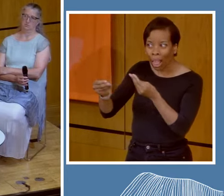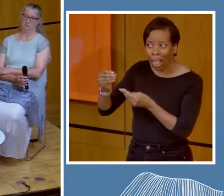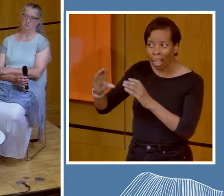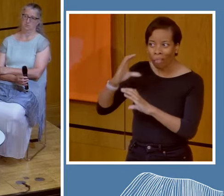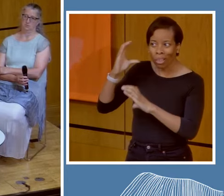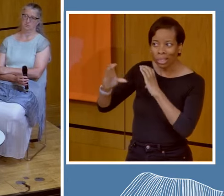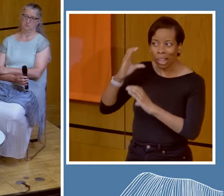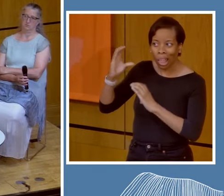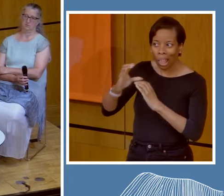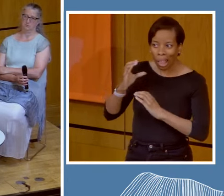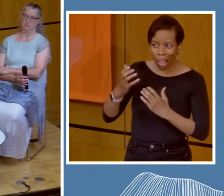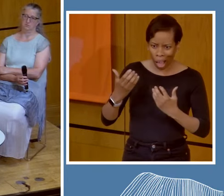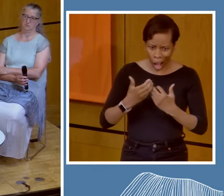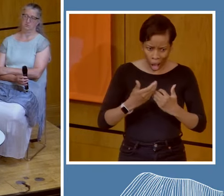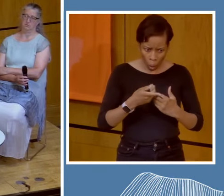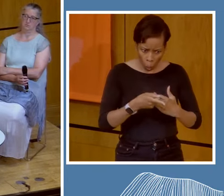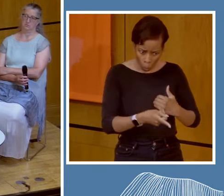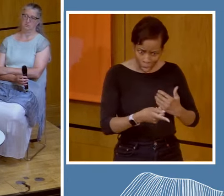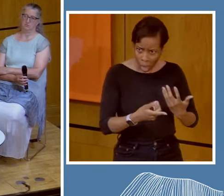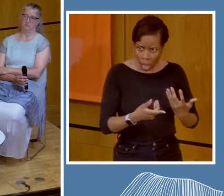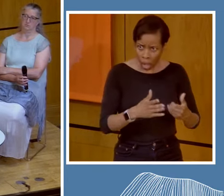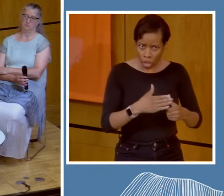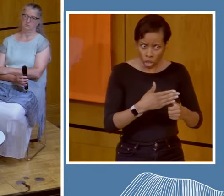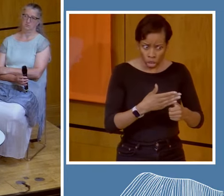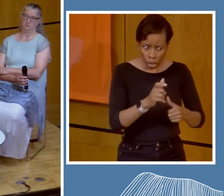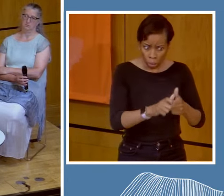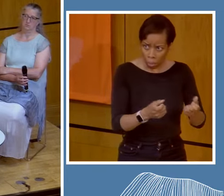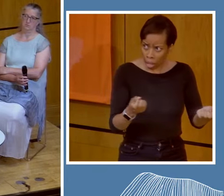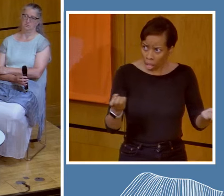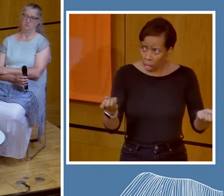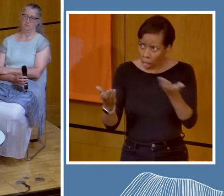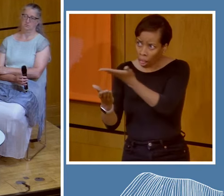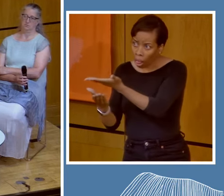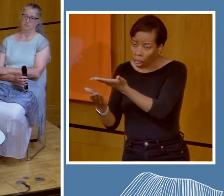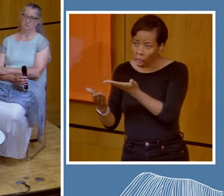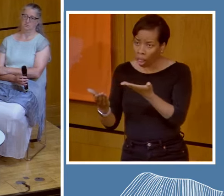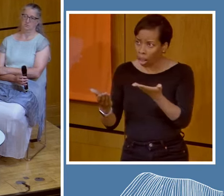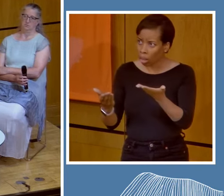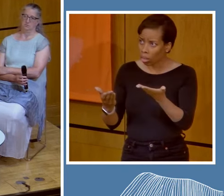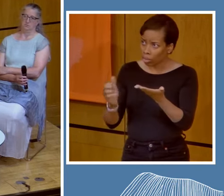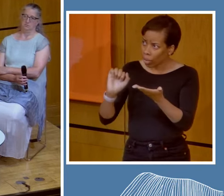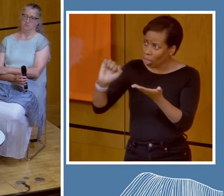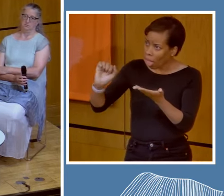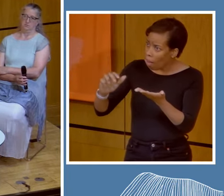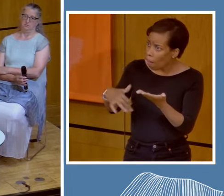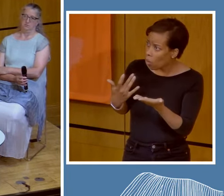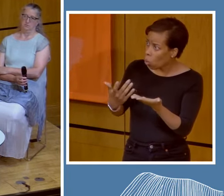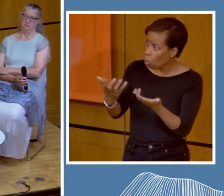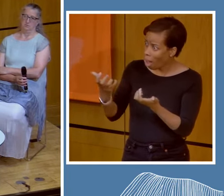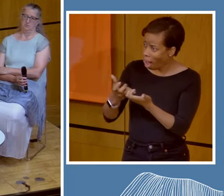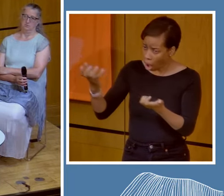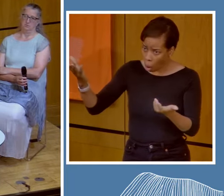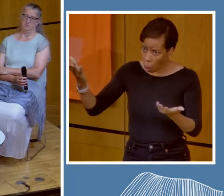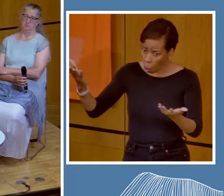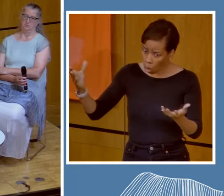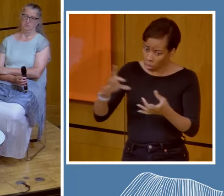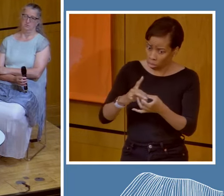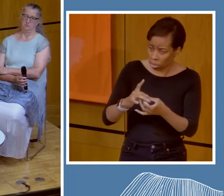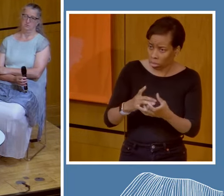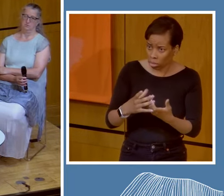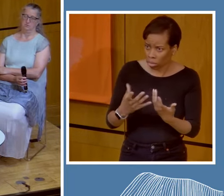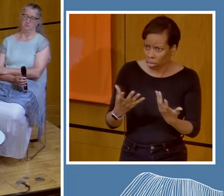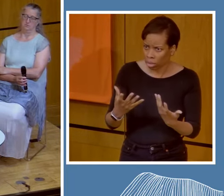that, is it loss and damages? Is it, is it something else that we can't, we haven't discussed yet? Like,